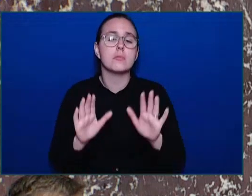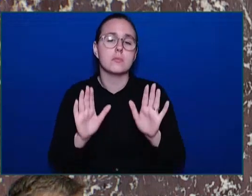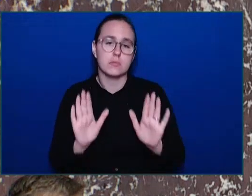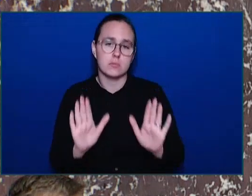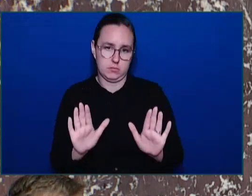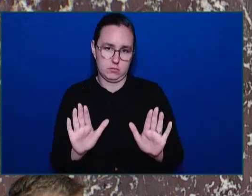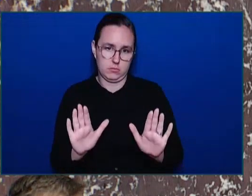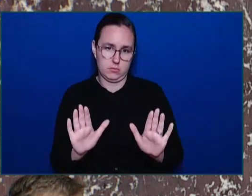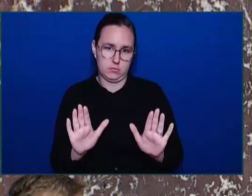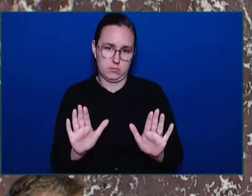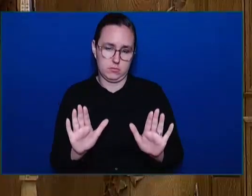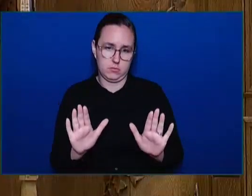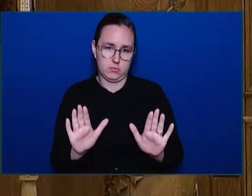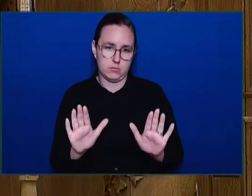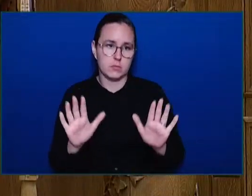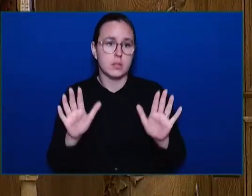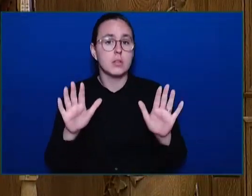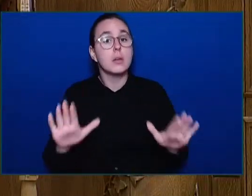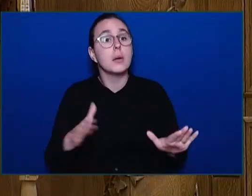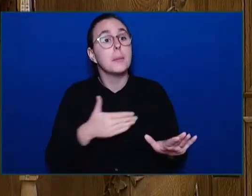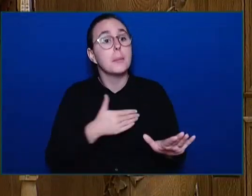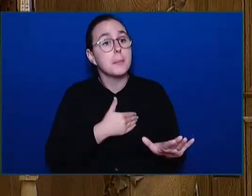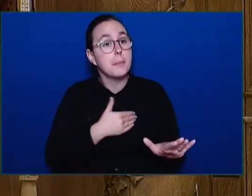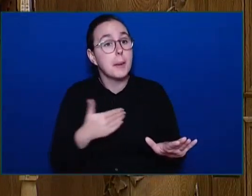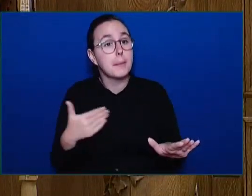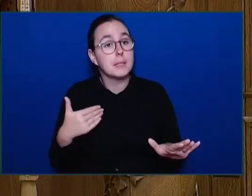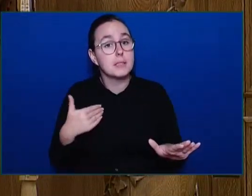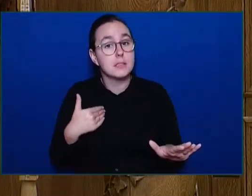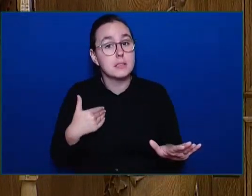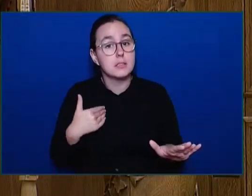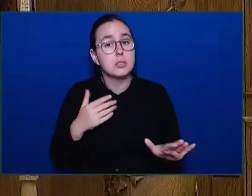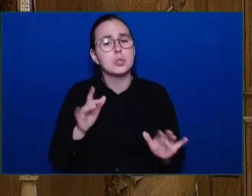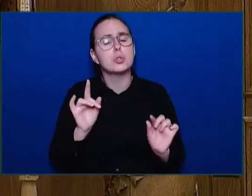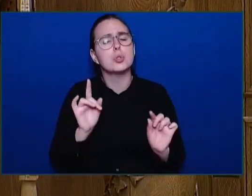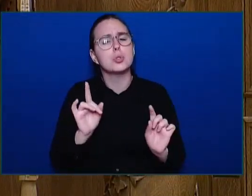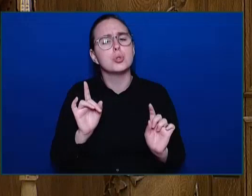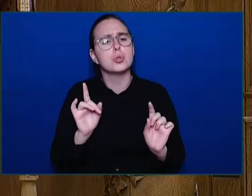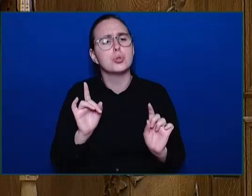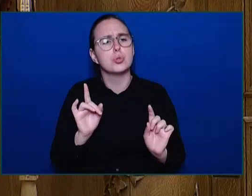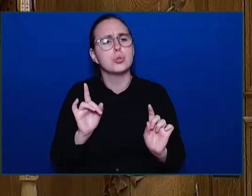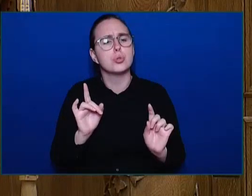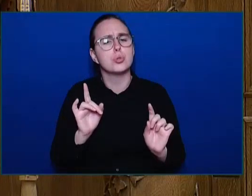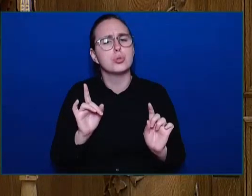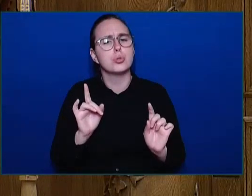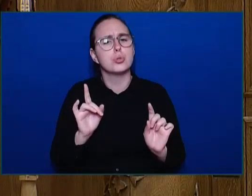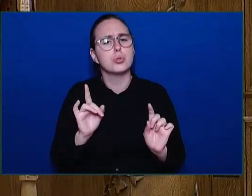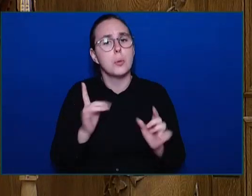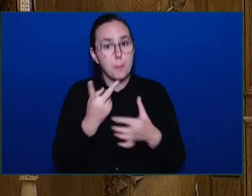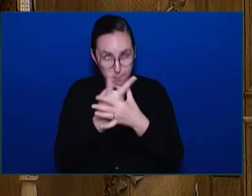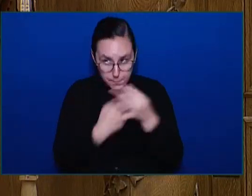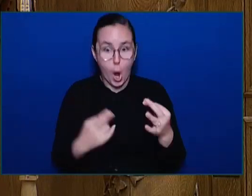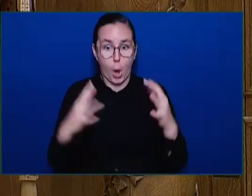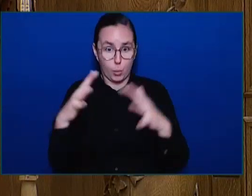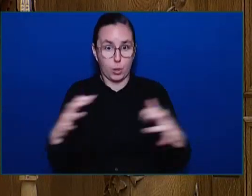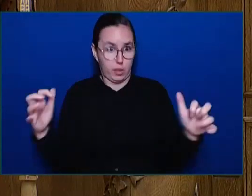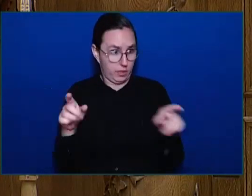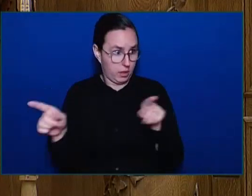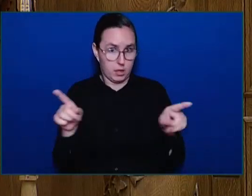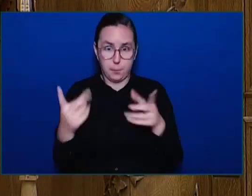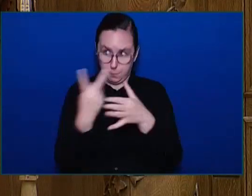Members. Both Let's. Shh. Both sides. Both sides.